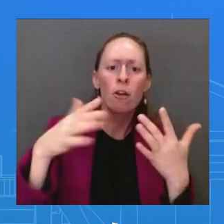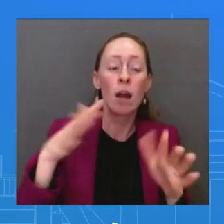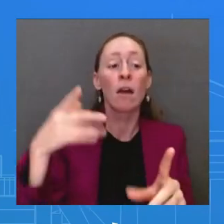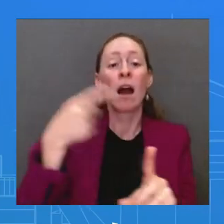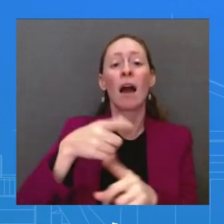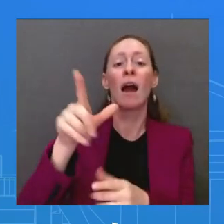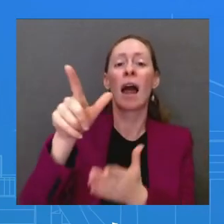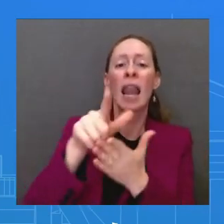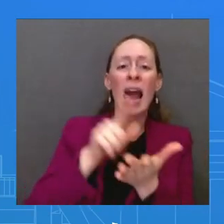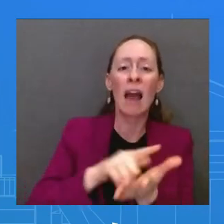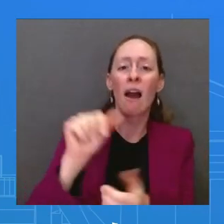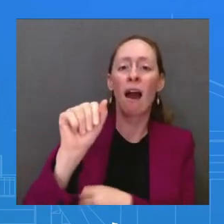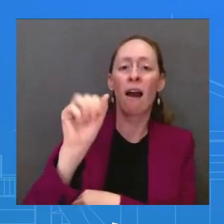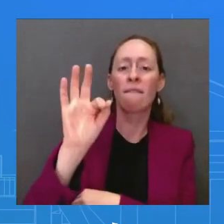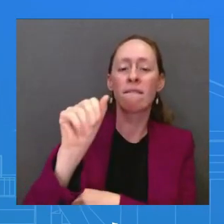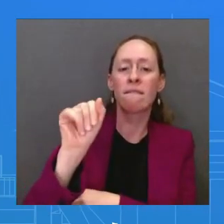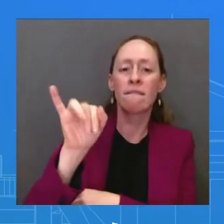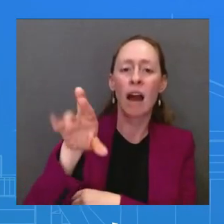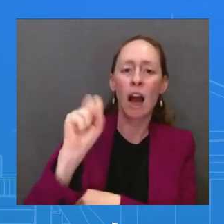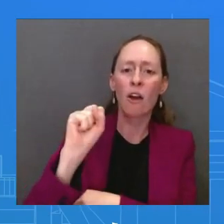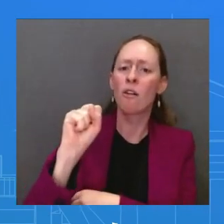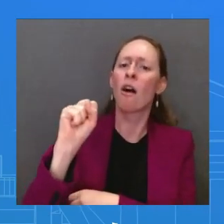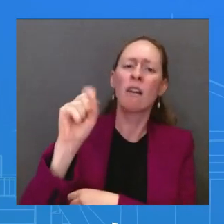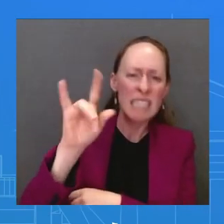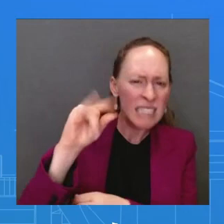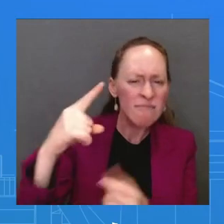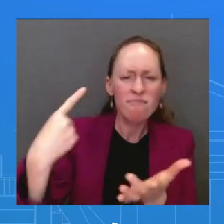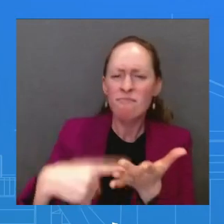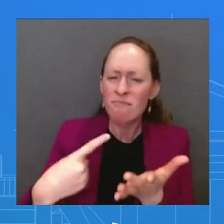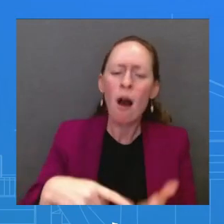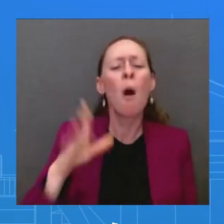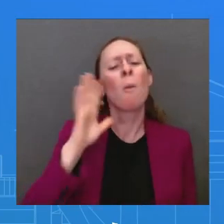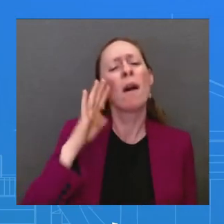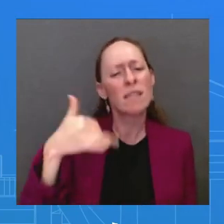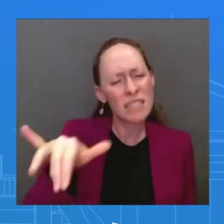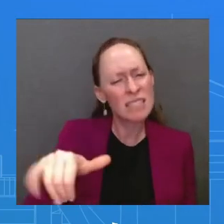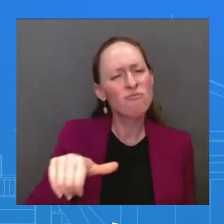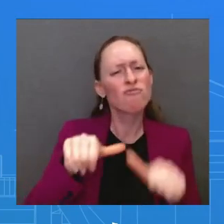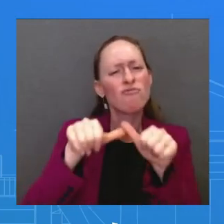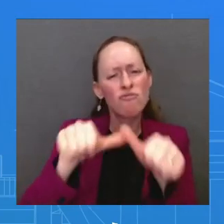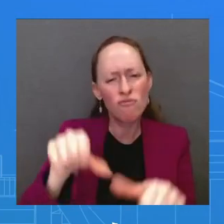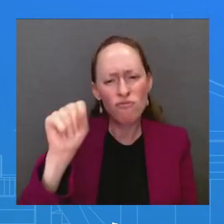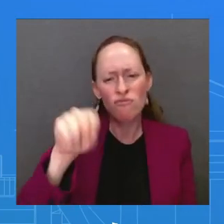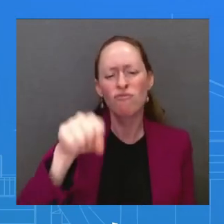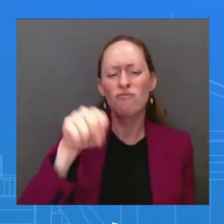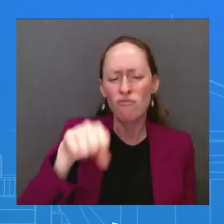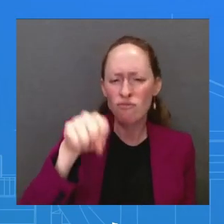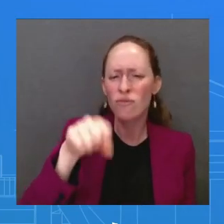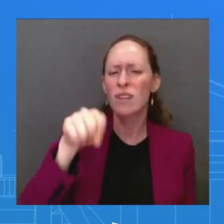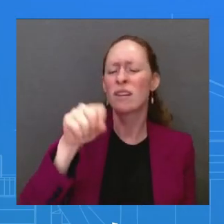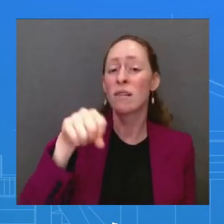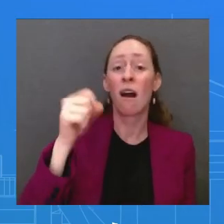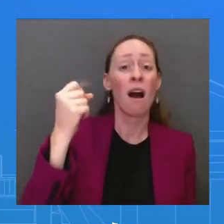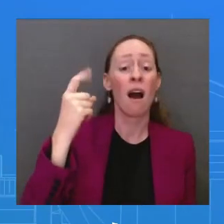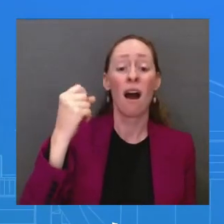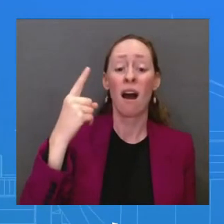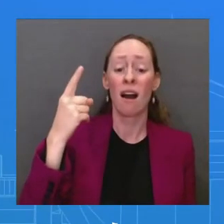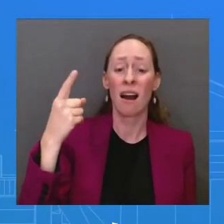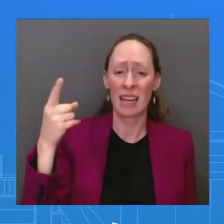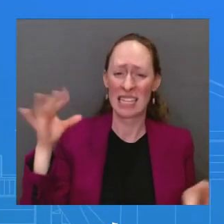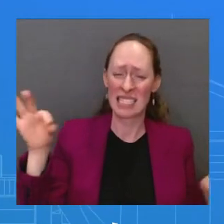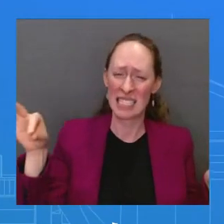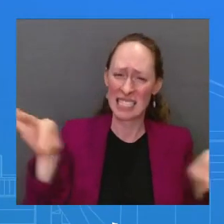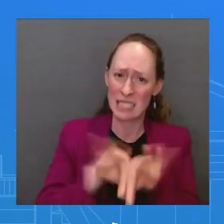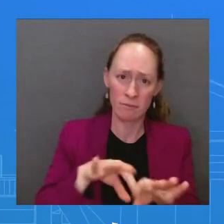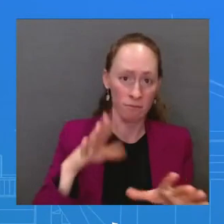and that's certainly going to continue because it is crucial and it is important that we fund – continue to fund these vital programs. And very quickly, finally,